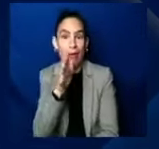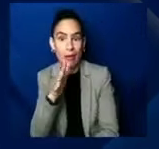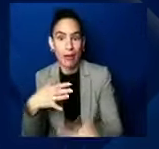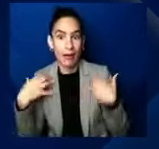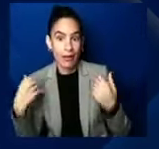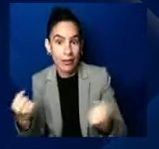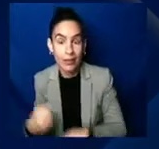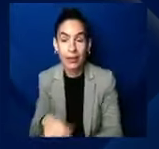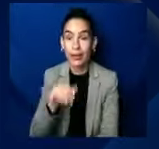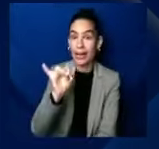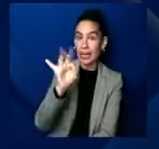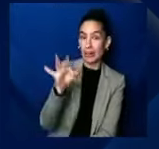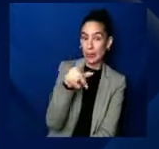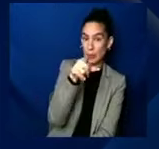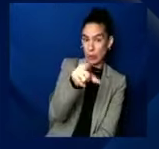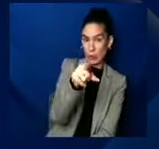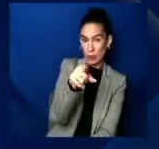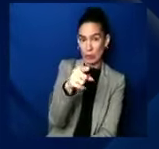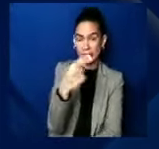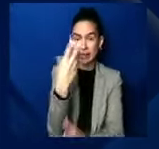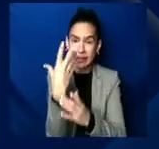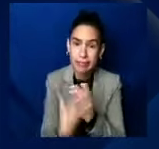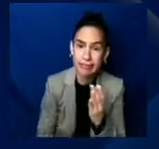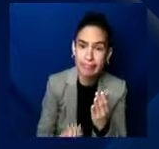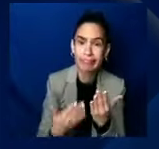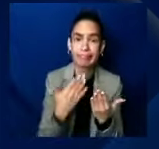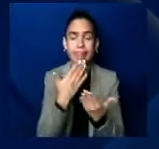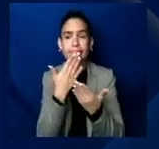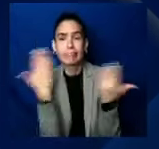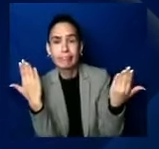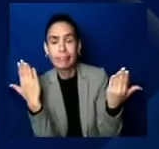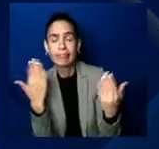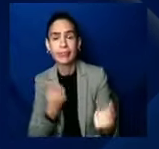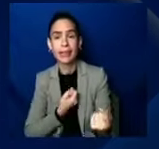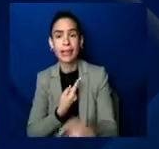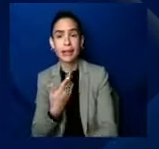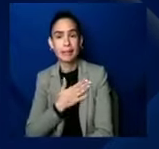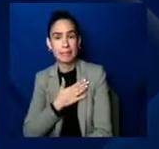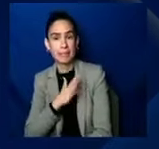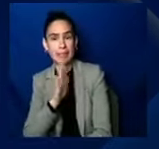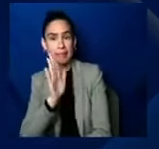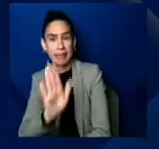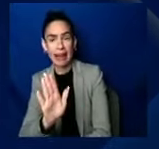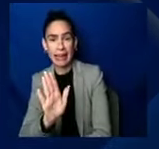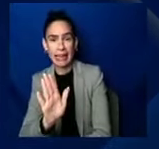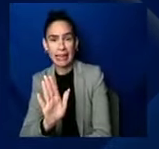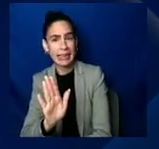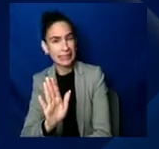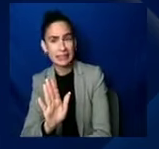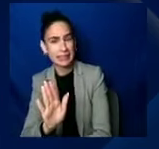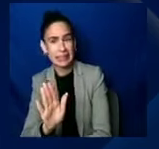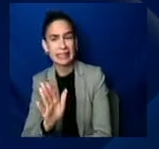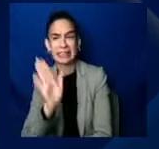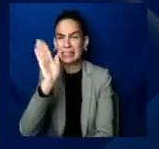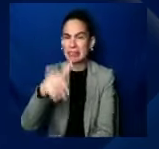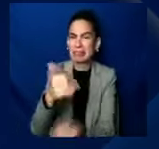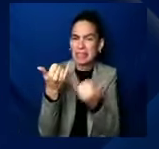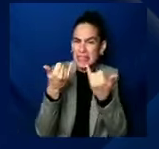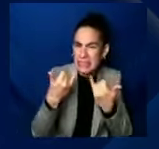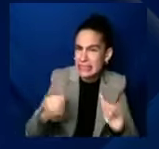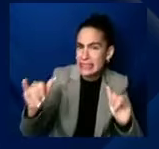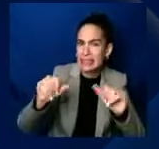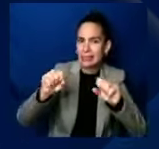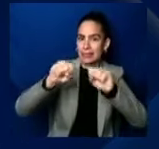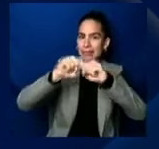there is still a much better society in store for us, uh, as long as we protect,